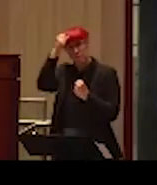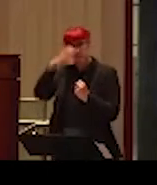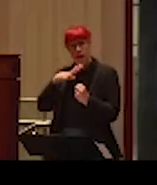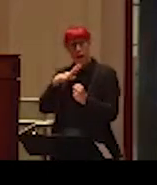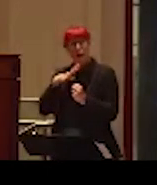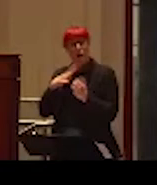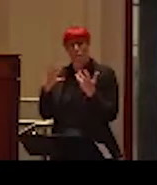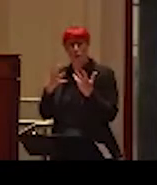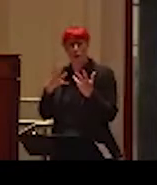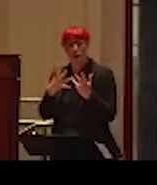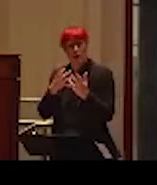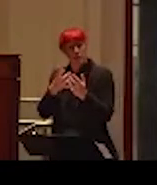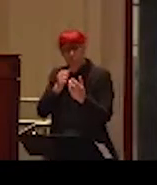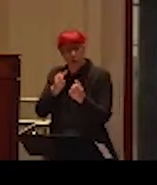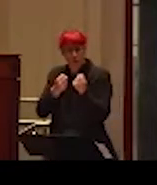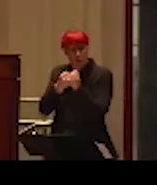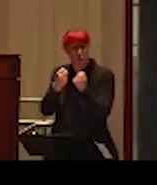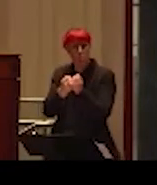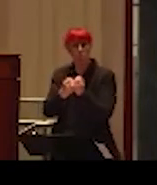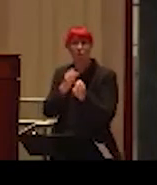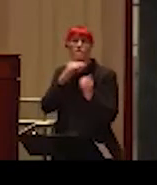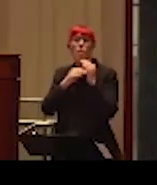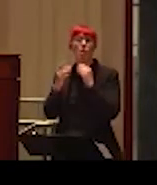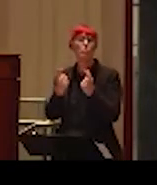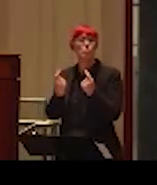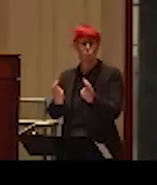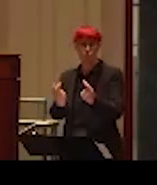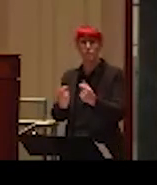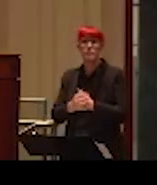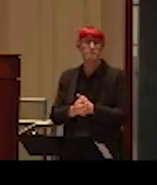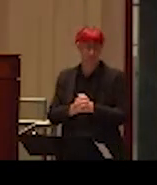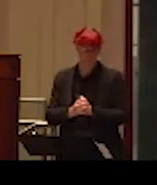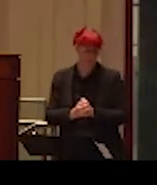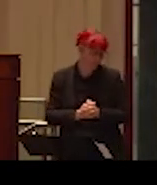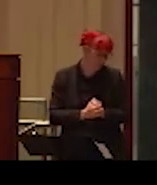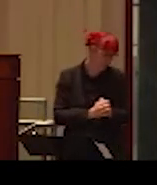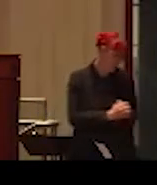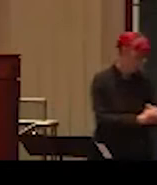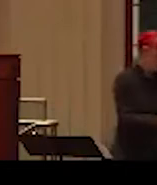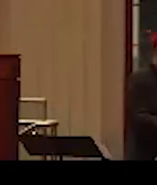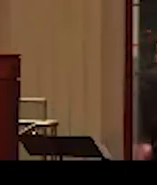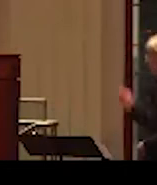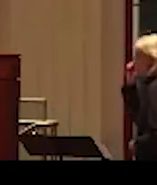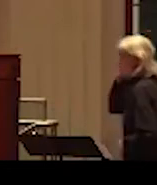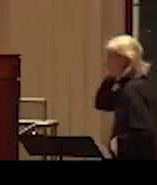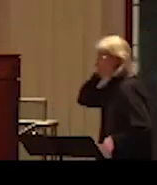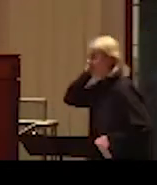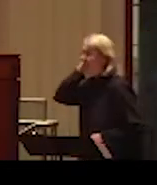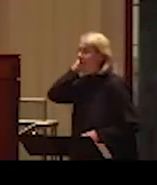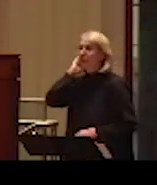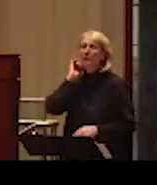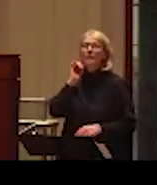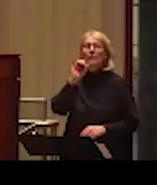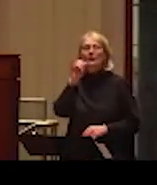So, and interesting that in the recent report, I don't see, okay, in the recent